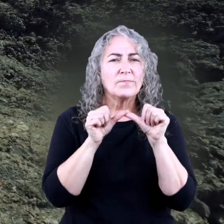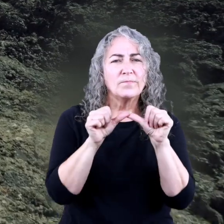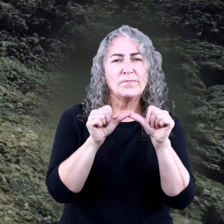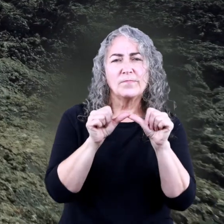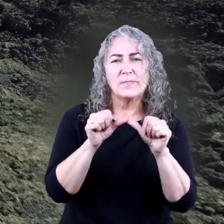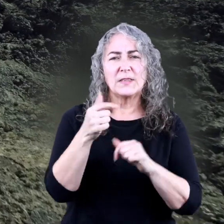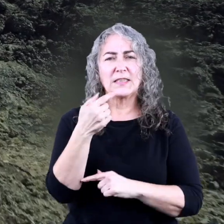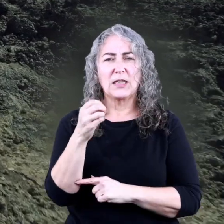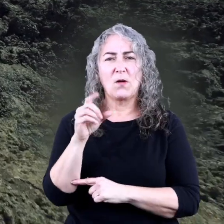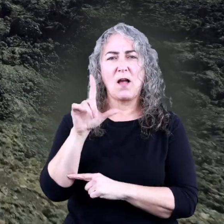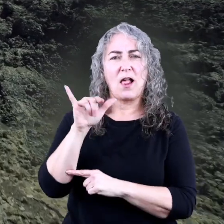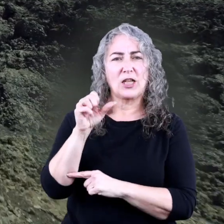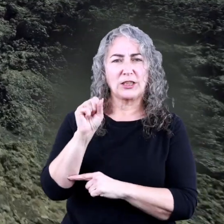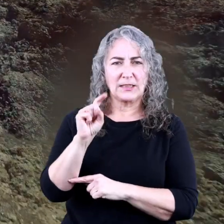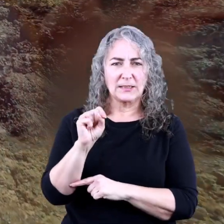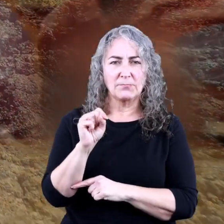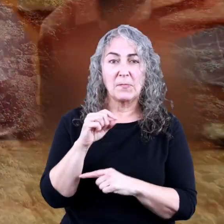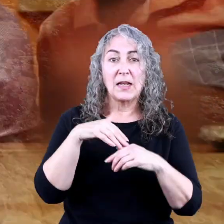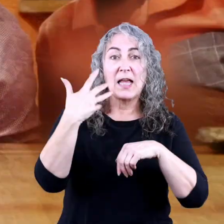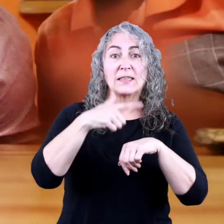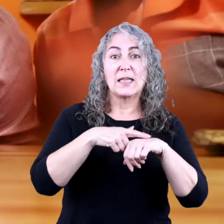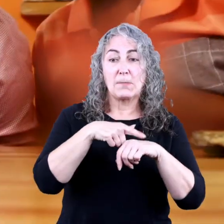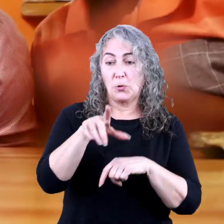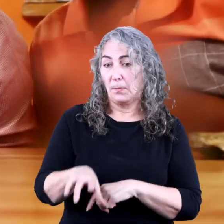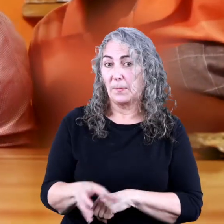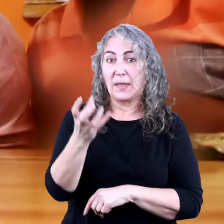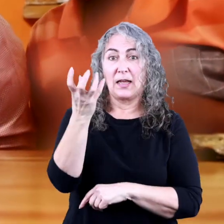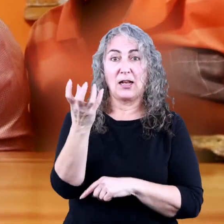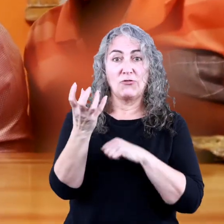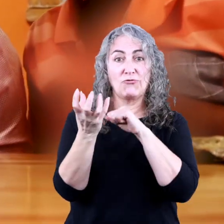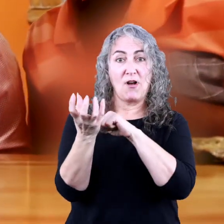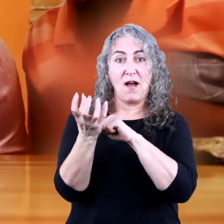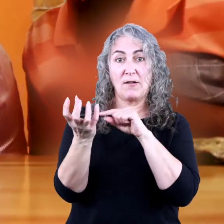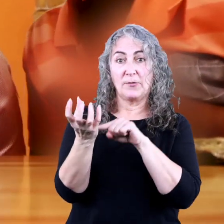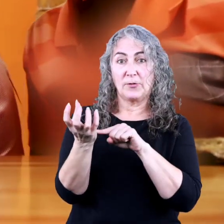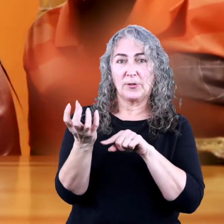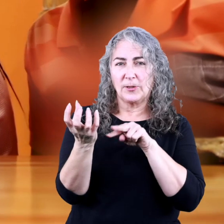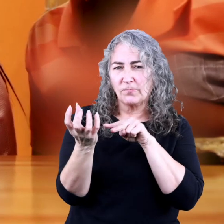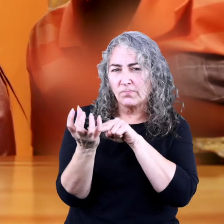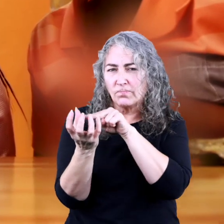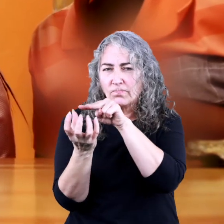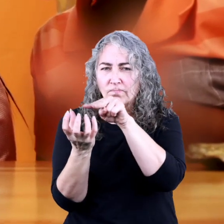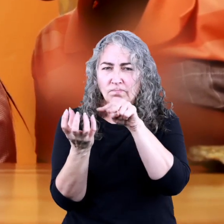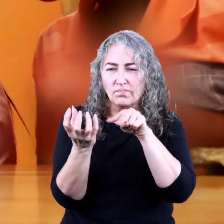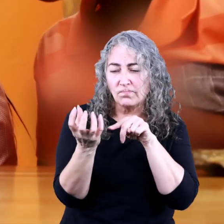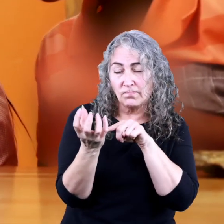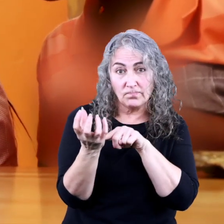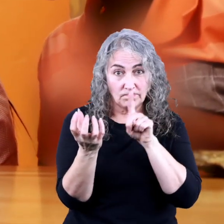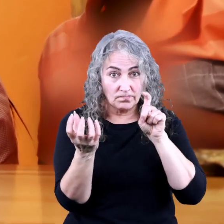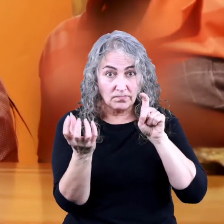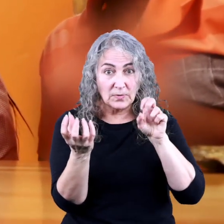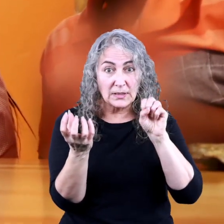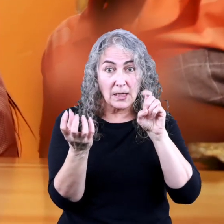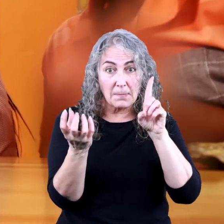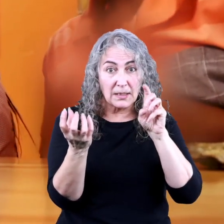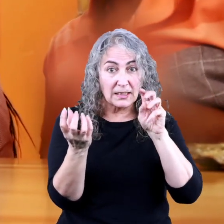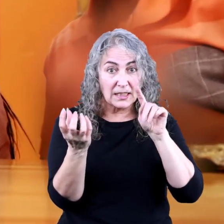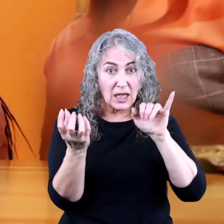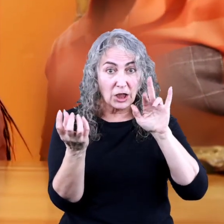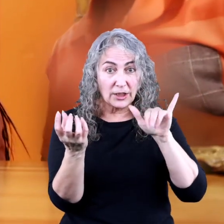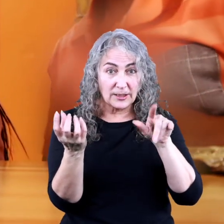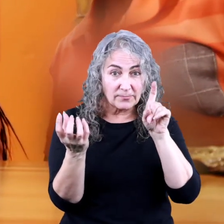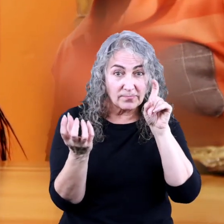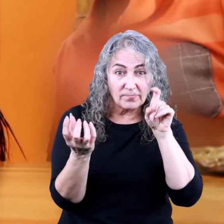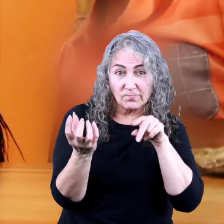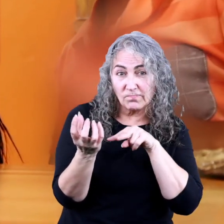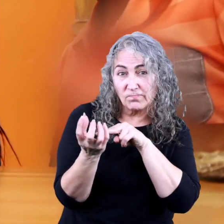Keep being a geologist. The next time you pick up a rock, inspect it closely and decide if